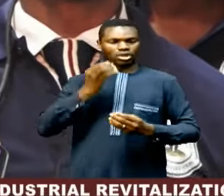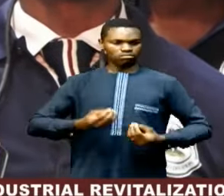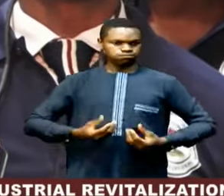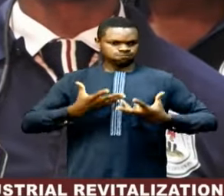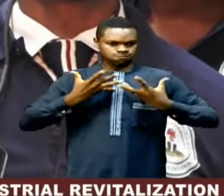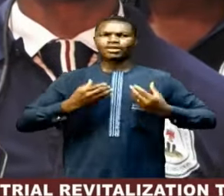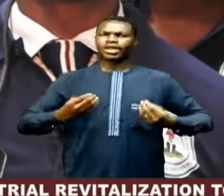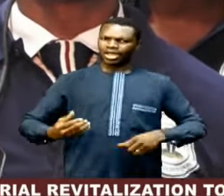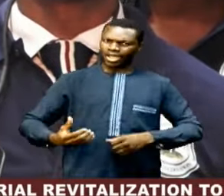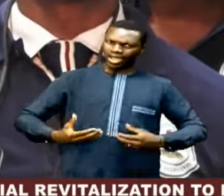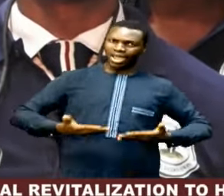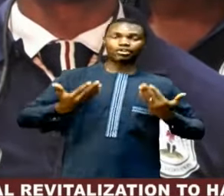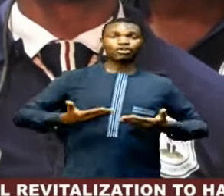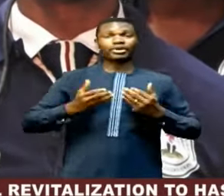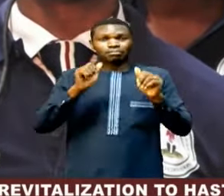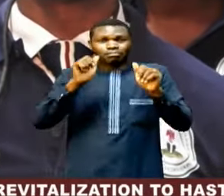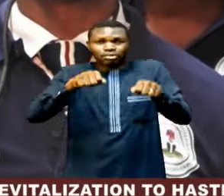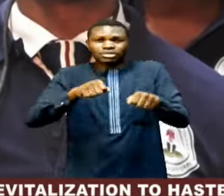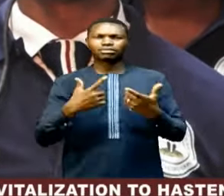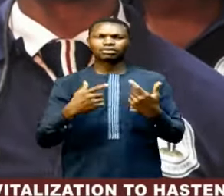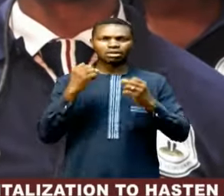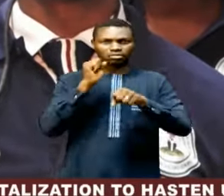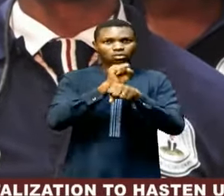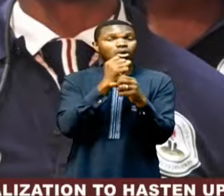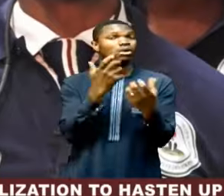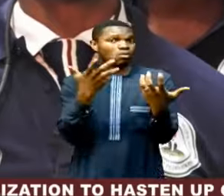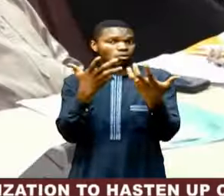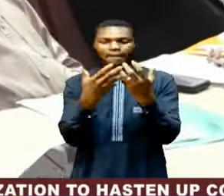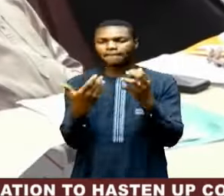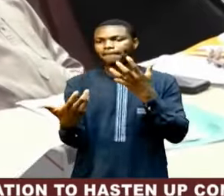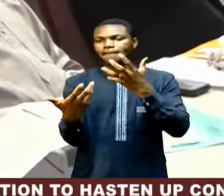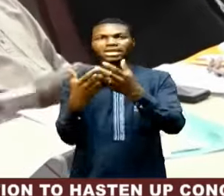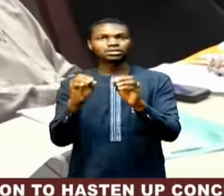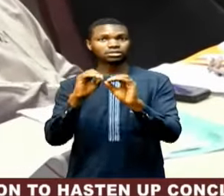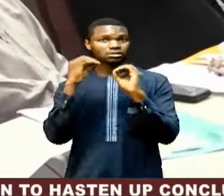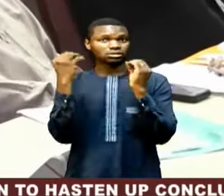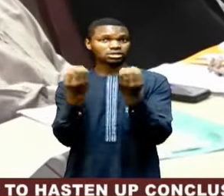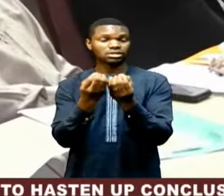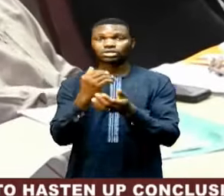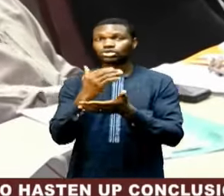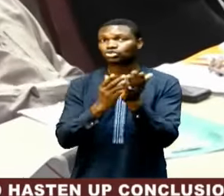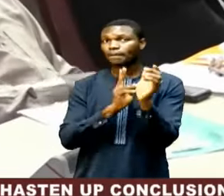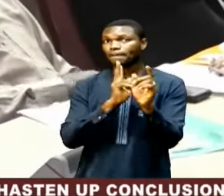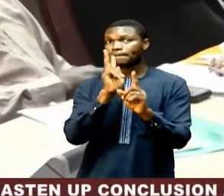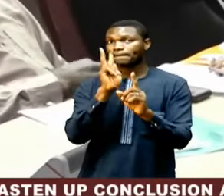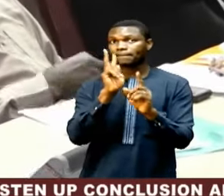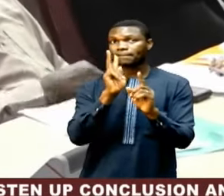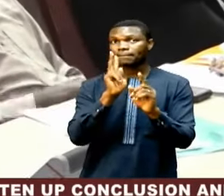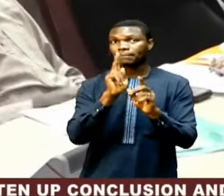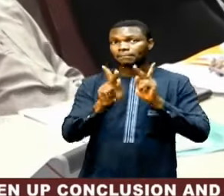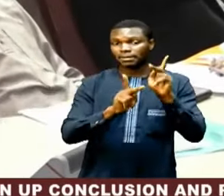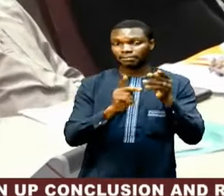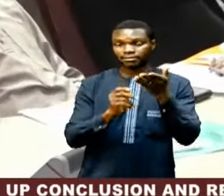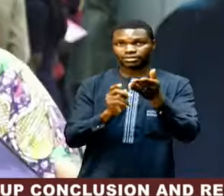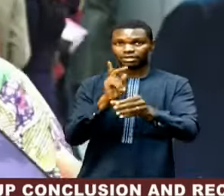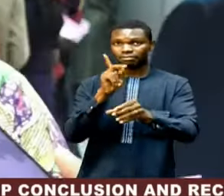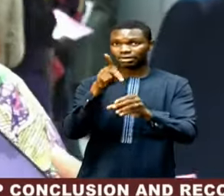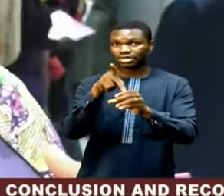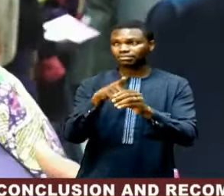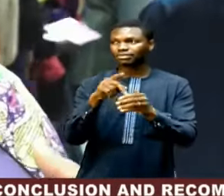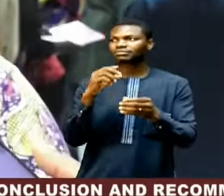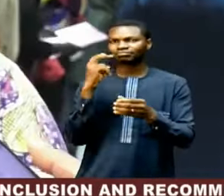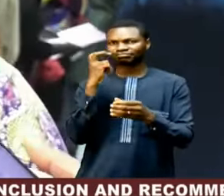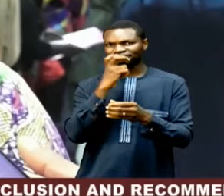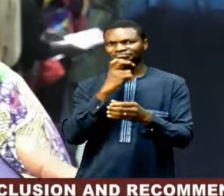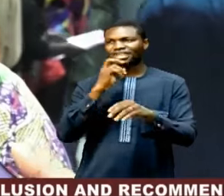and it's going to improve their psychological contract to that organization. Some of the participants speak on their expectations. And I